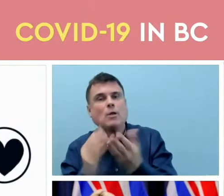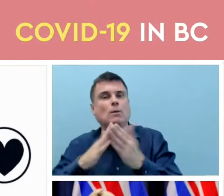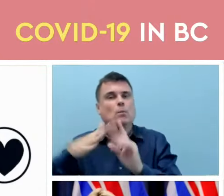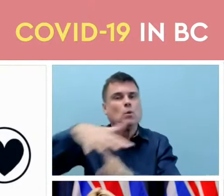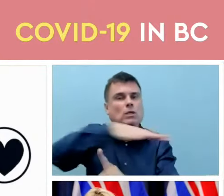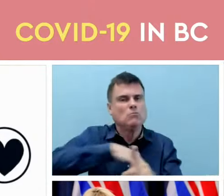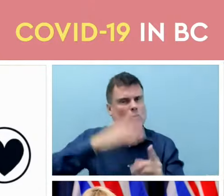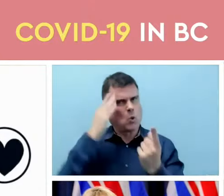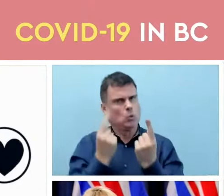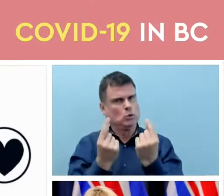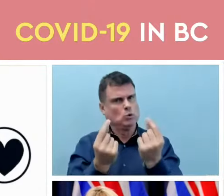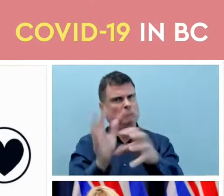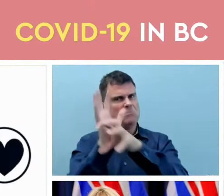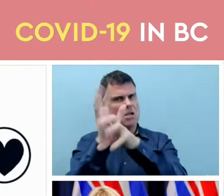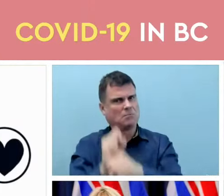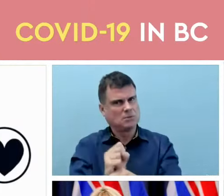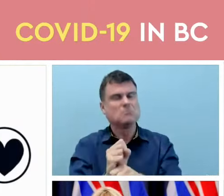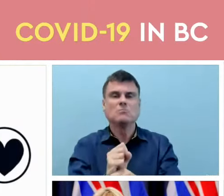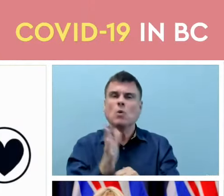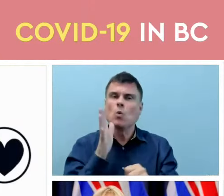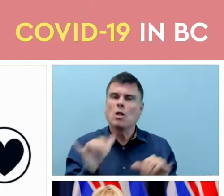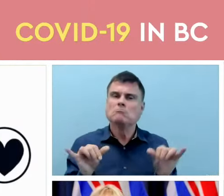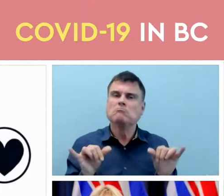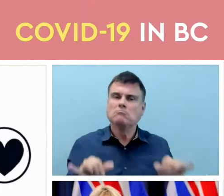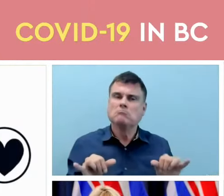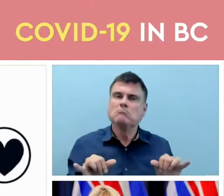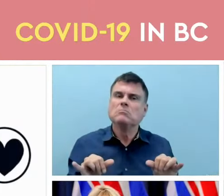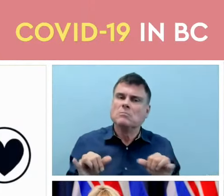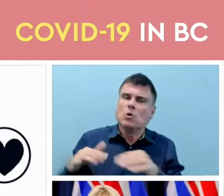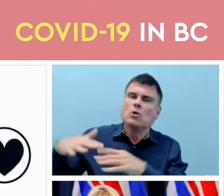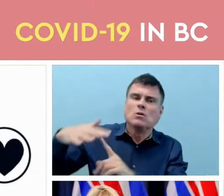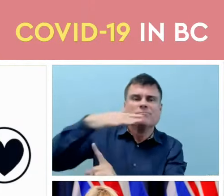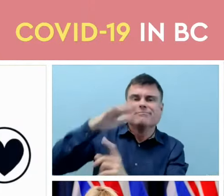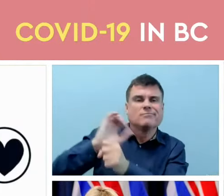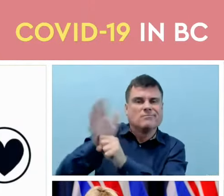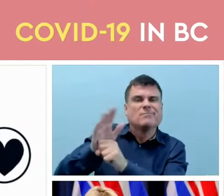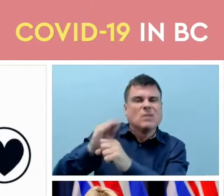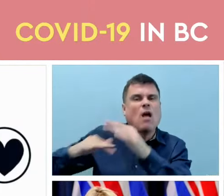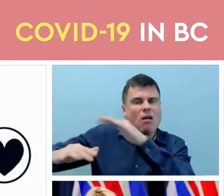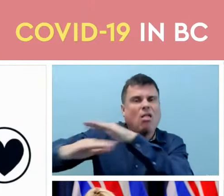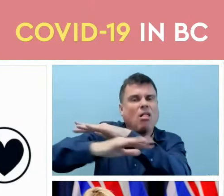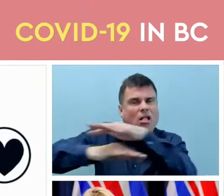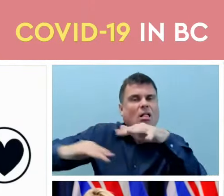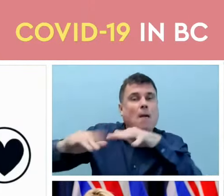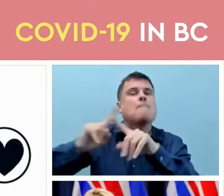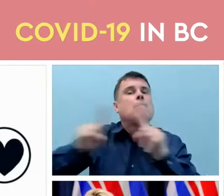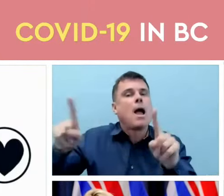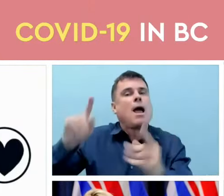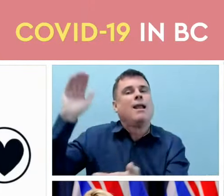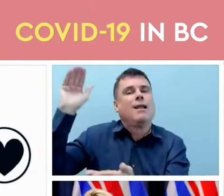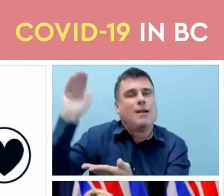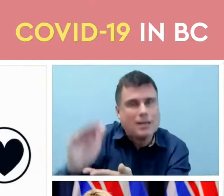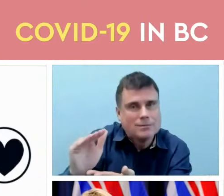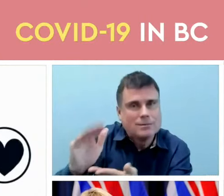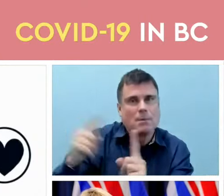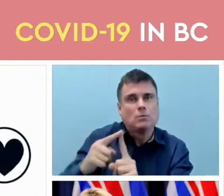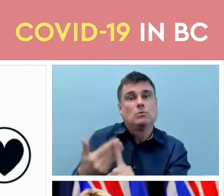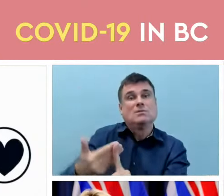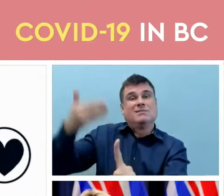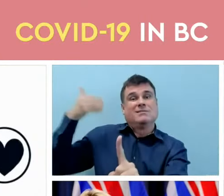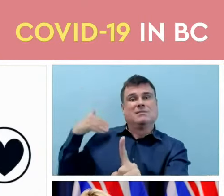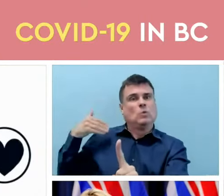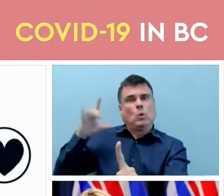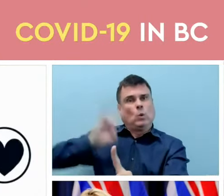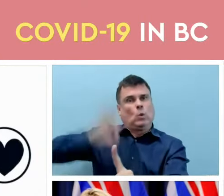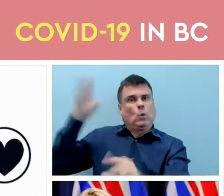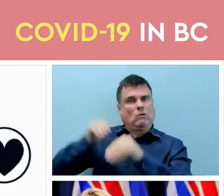continues but at a much lower level and with a much higher of community protection right now. But we